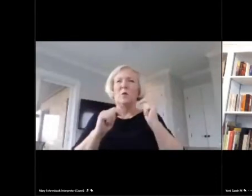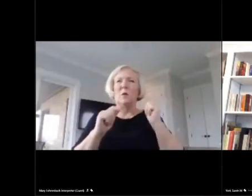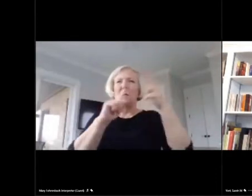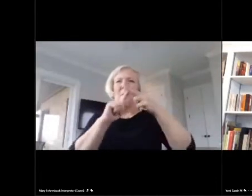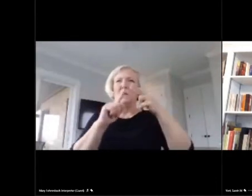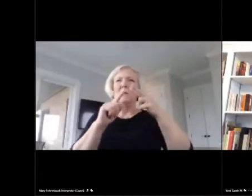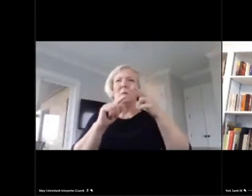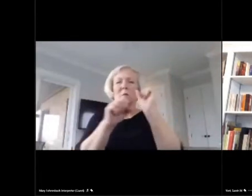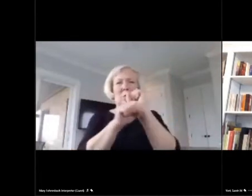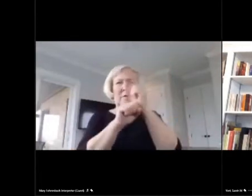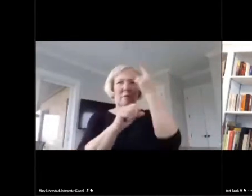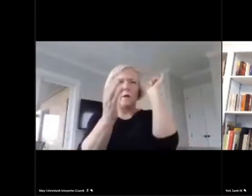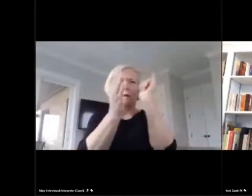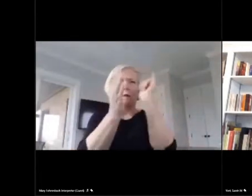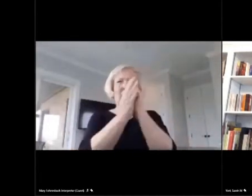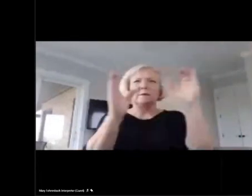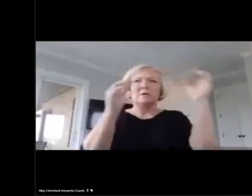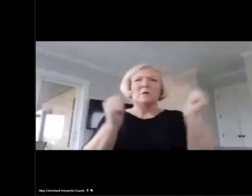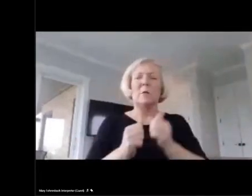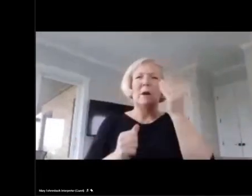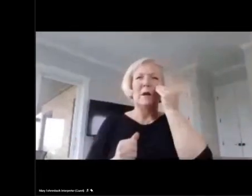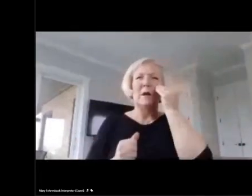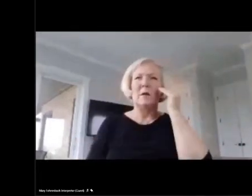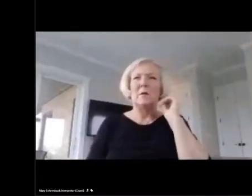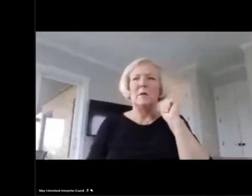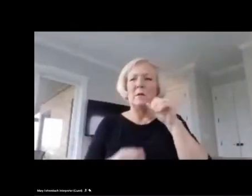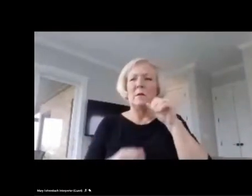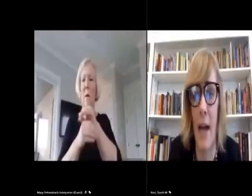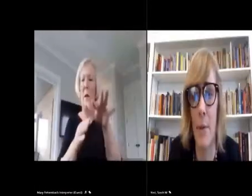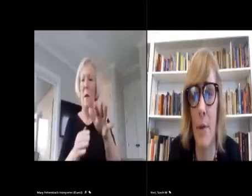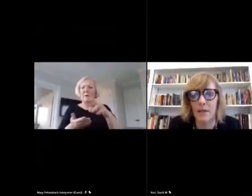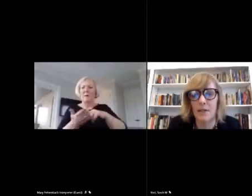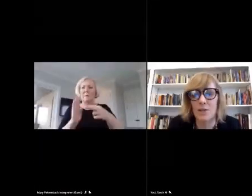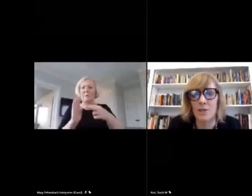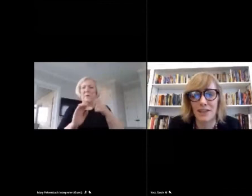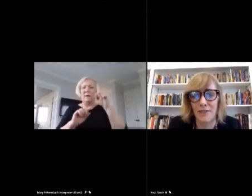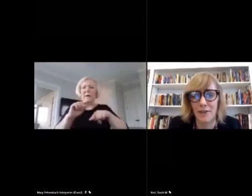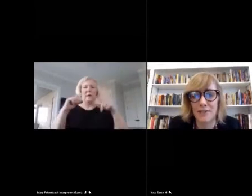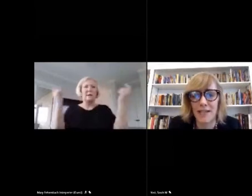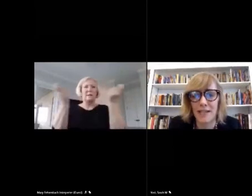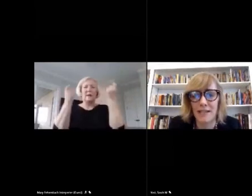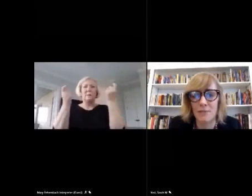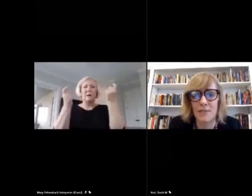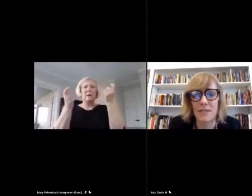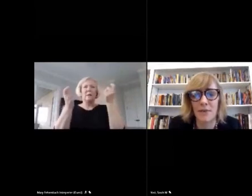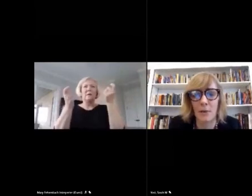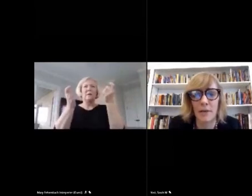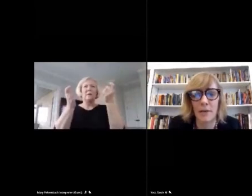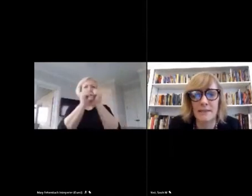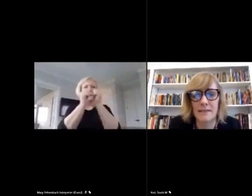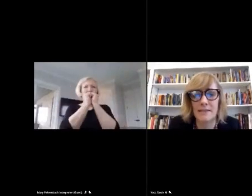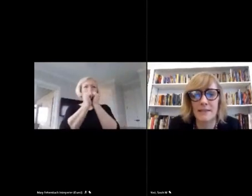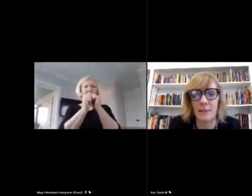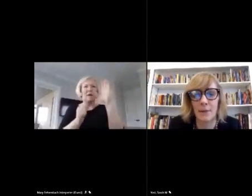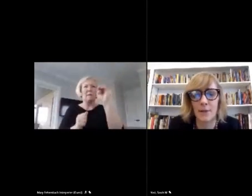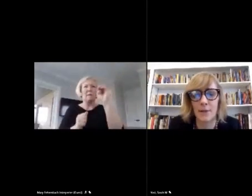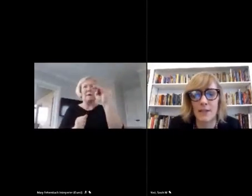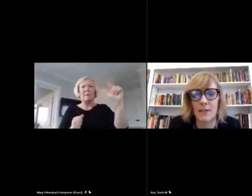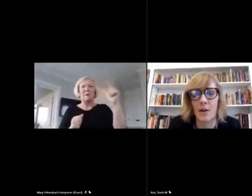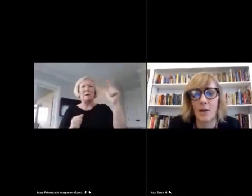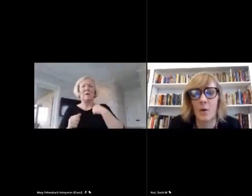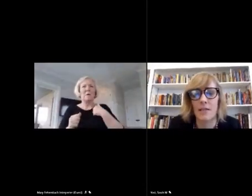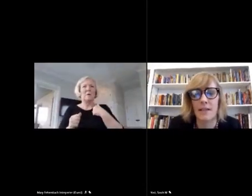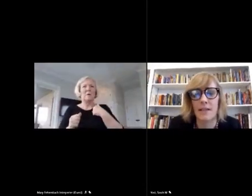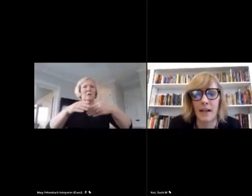We know this pandemic has meant that we cannot celebrate together at the Capitol, shake the governor's hand, receive our pins in person,